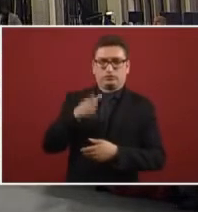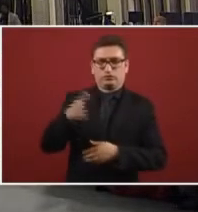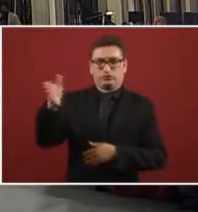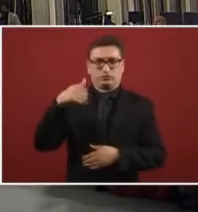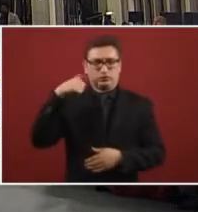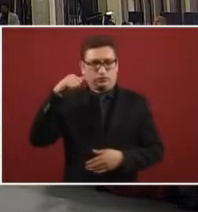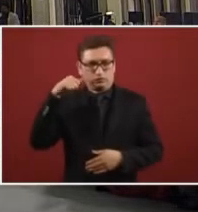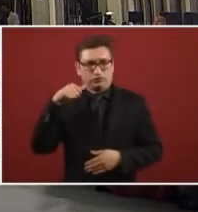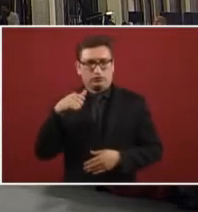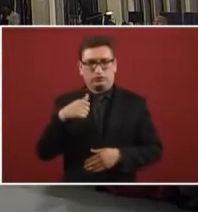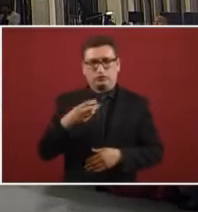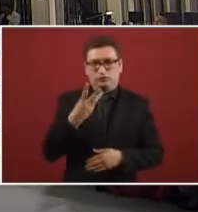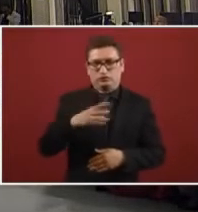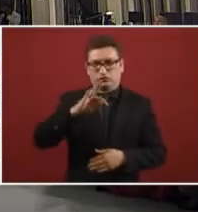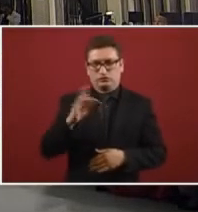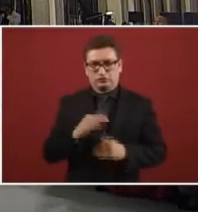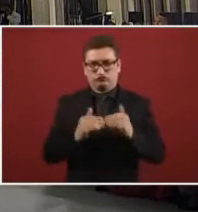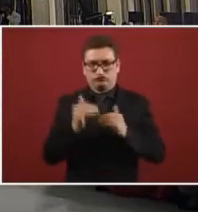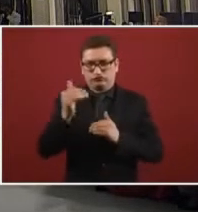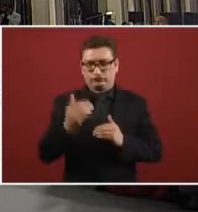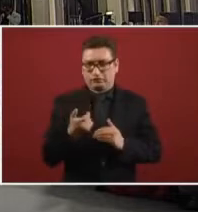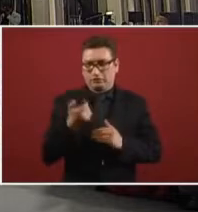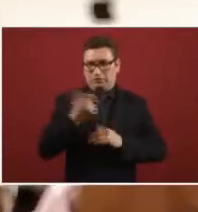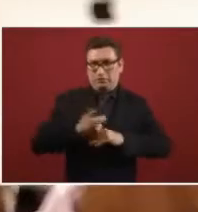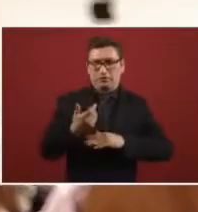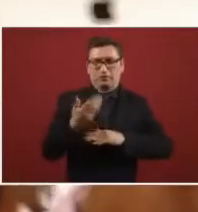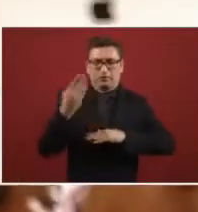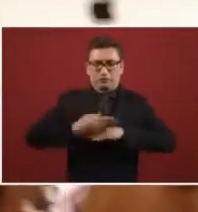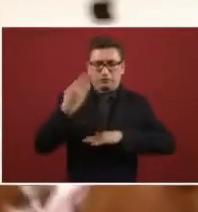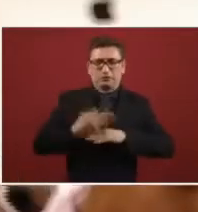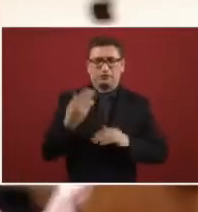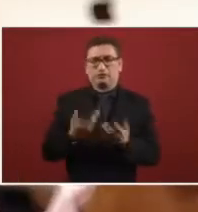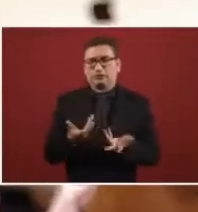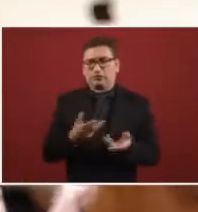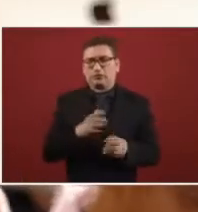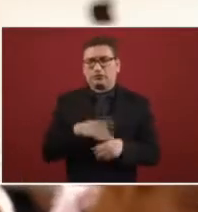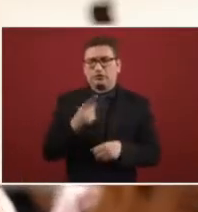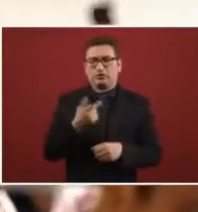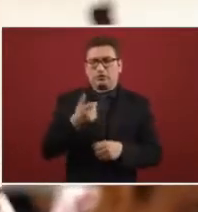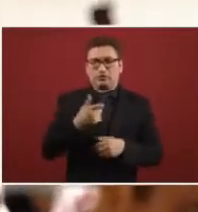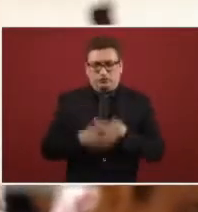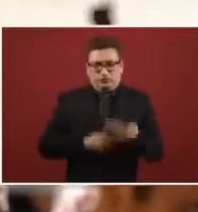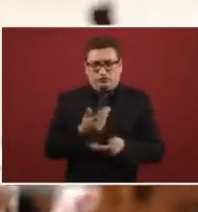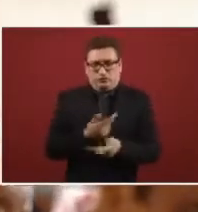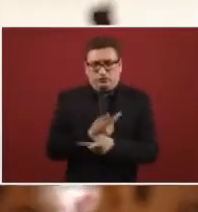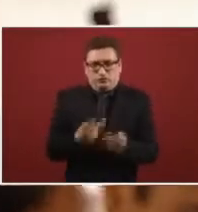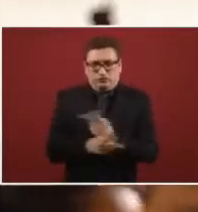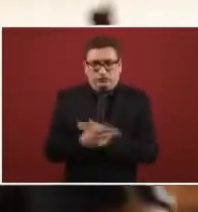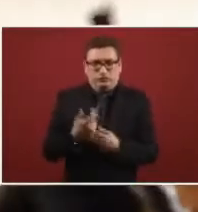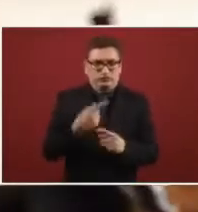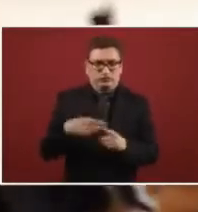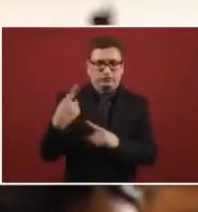so they increased it 3%. So the increase in the tariffs of the tariffs